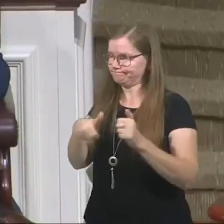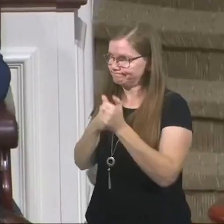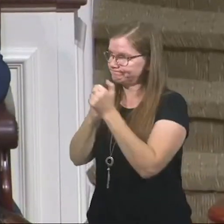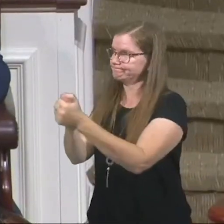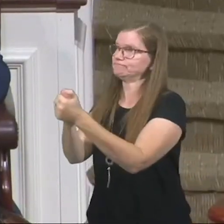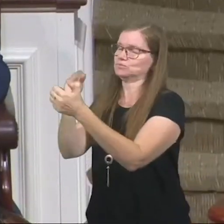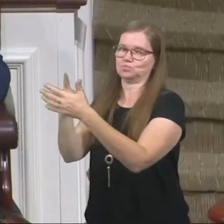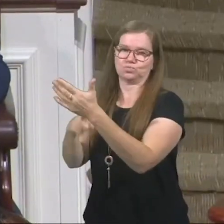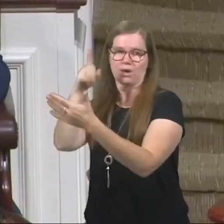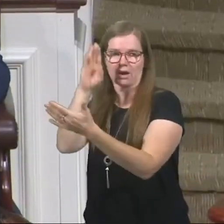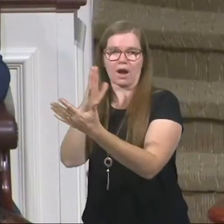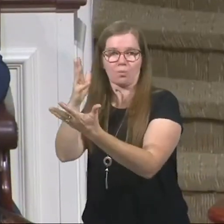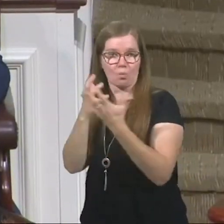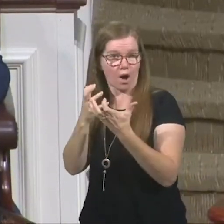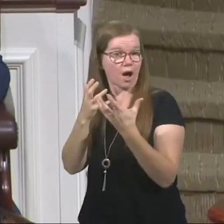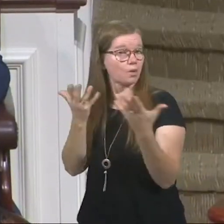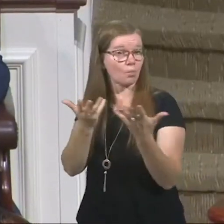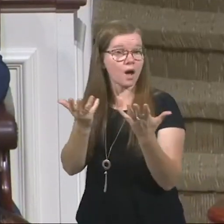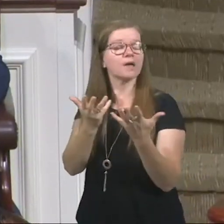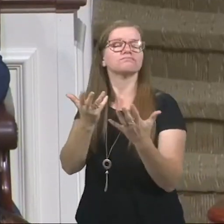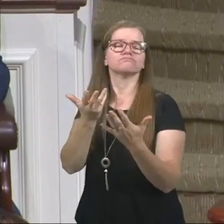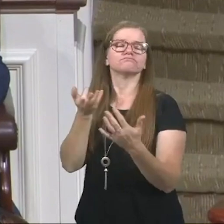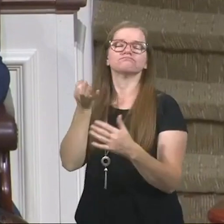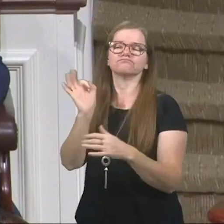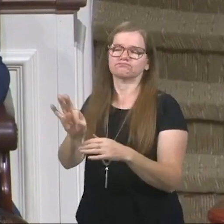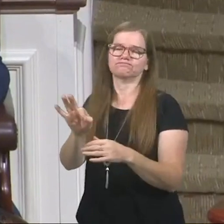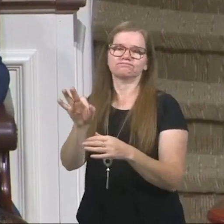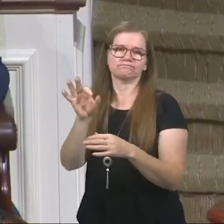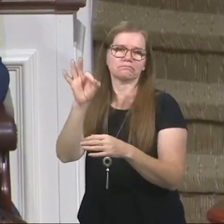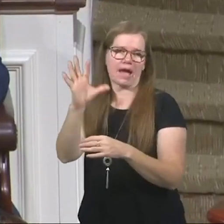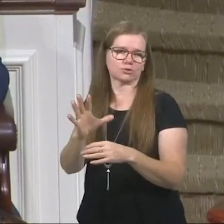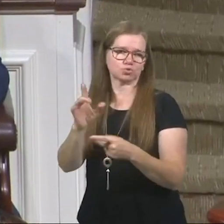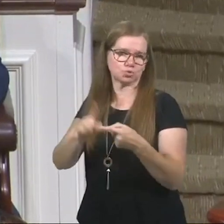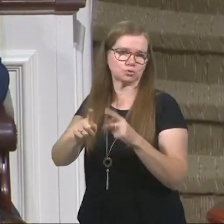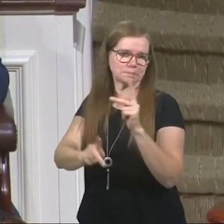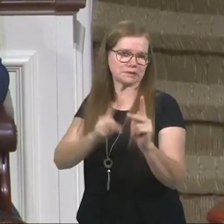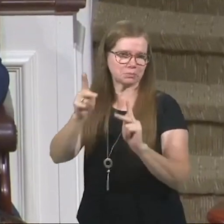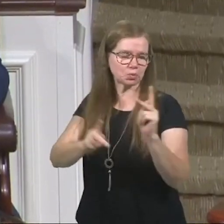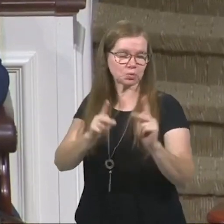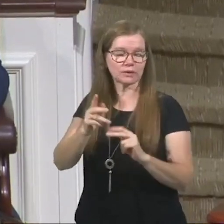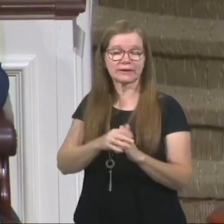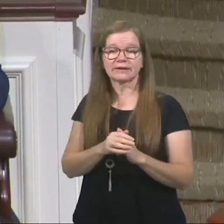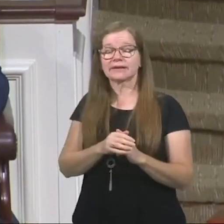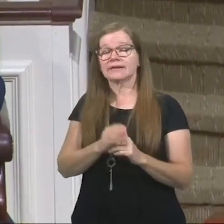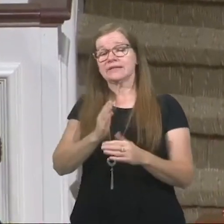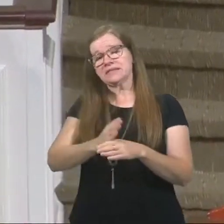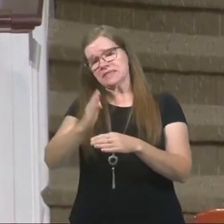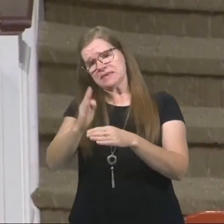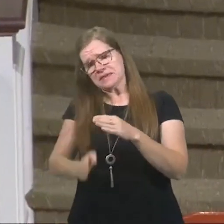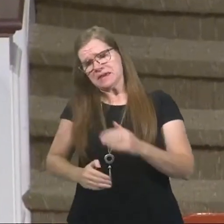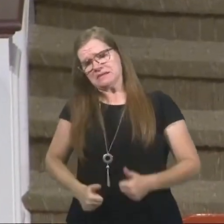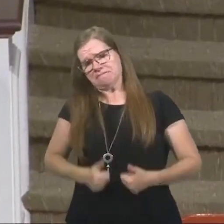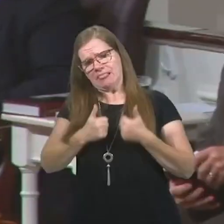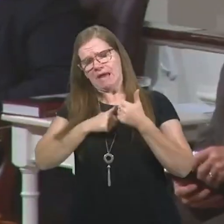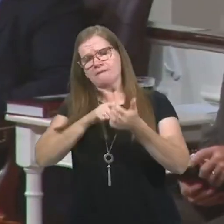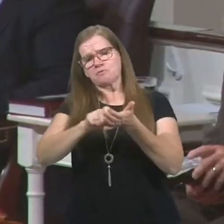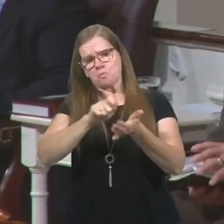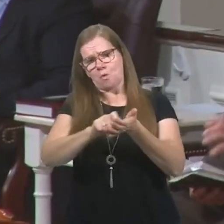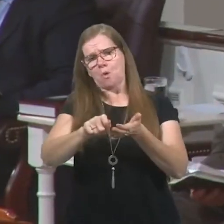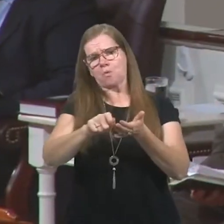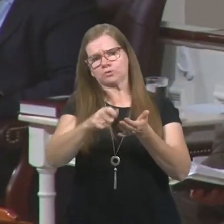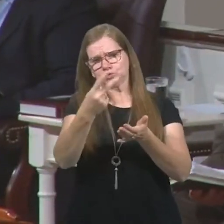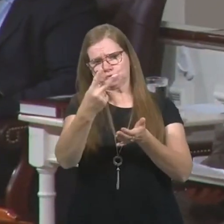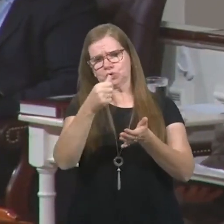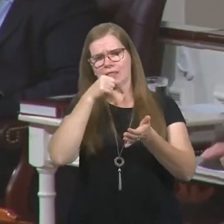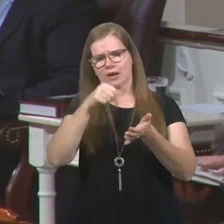feed and pastor people. And he did that very effectively. At the end of his life, he writes these two letters, and I wrote many letters, I'm sure. And by the way, you